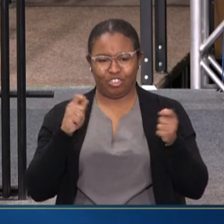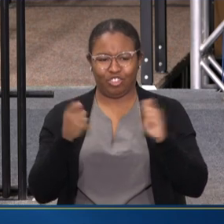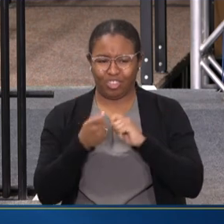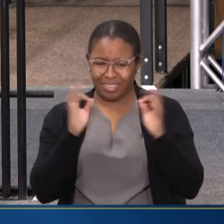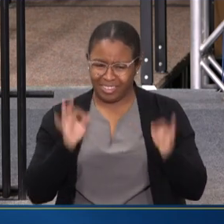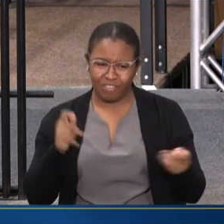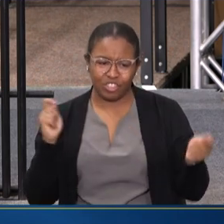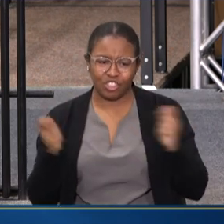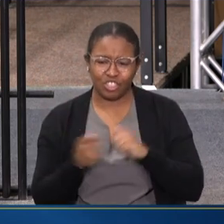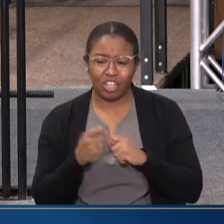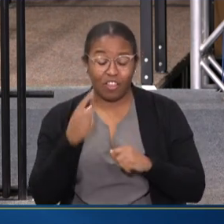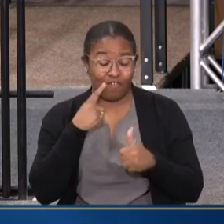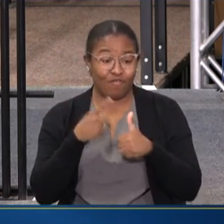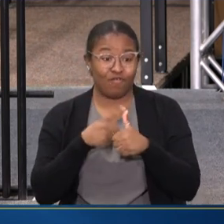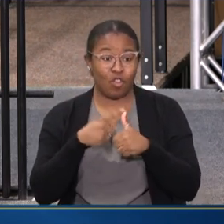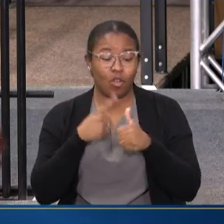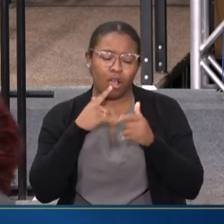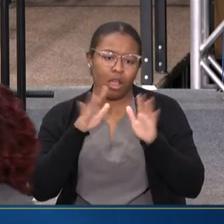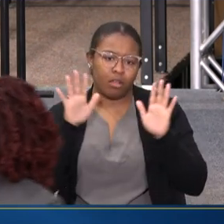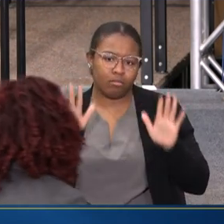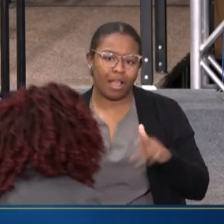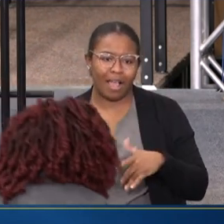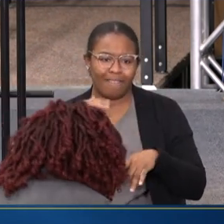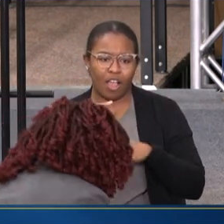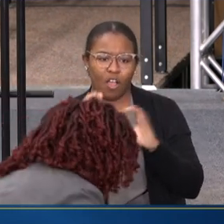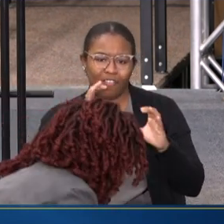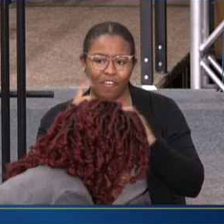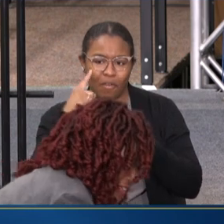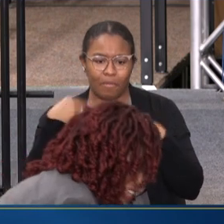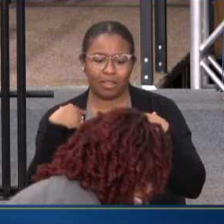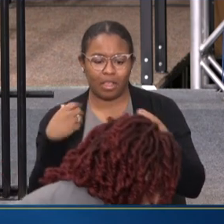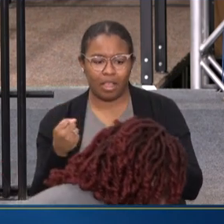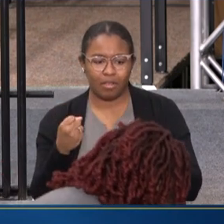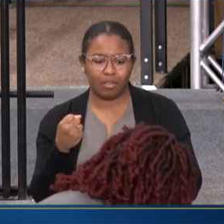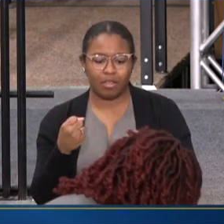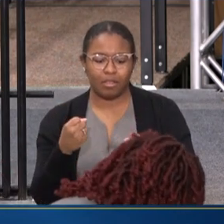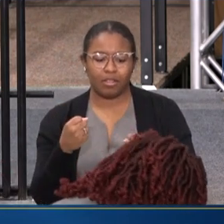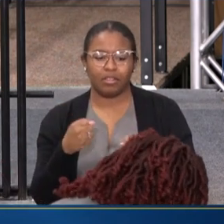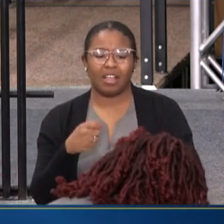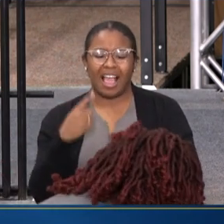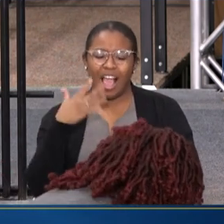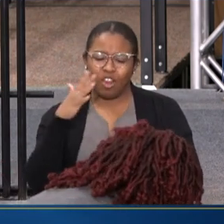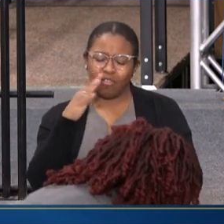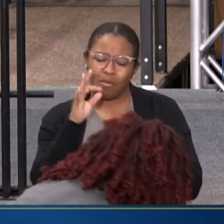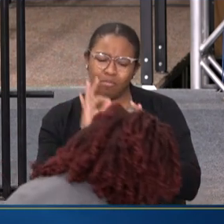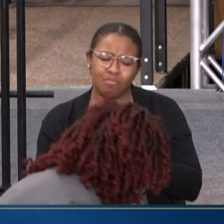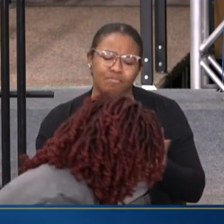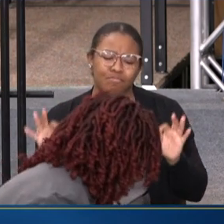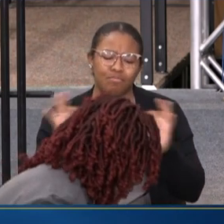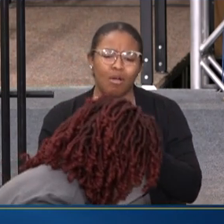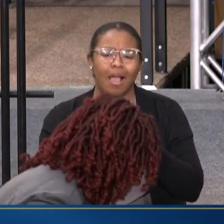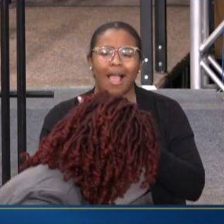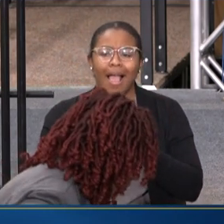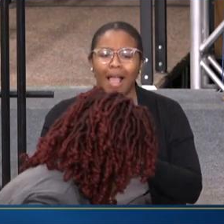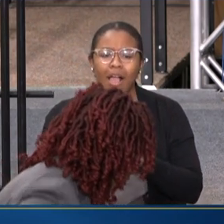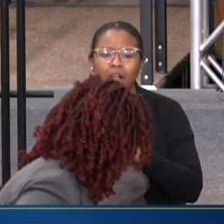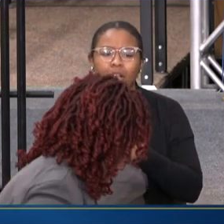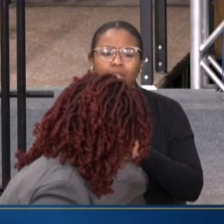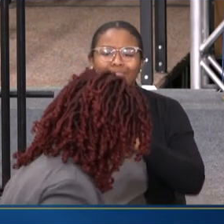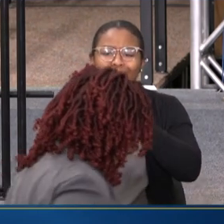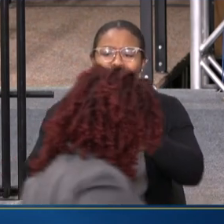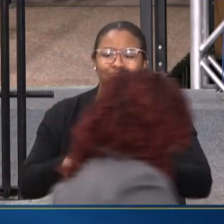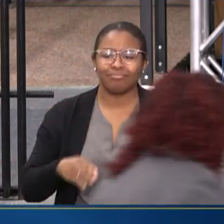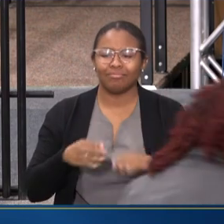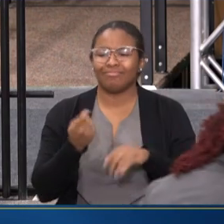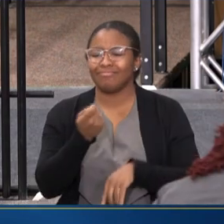FOR ONE, MEAN, IT'S WONDERFUL THAT WE'RE HAVING CONVERSATIONS ABOUT MENTAL HEALTH. WE KNOW THAT THAT IS SO IMPORTANT BECAUSE IT HELPS TO BREAK DOWN STIGMA, HELPS TO